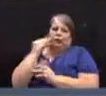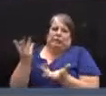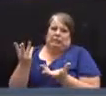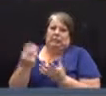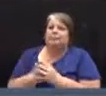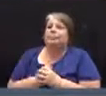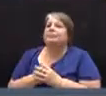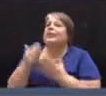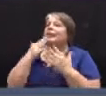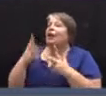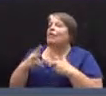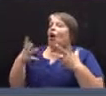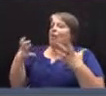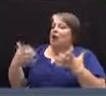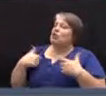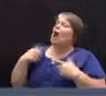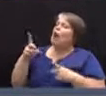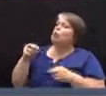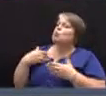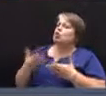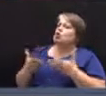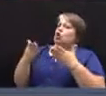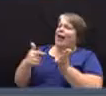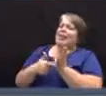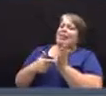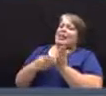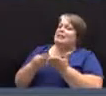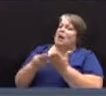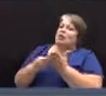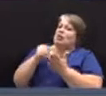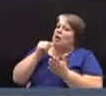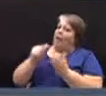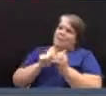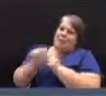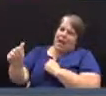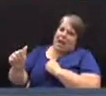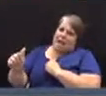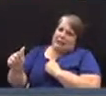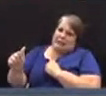Thank you very much. I do suggest, though, that this budget not be passed.